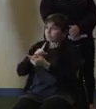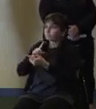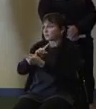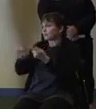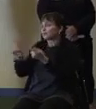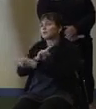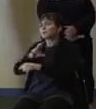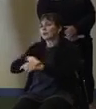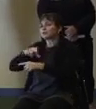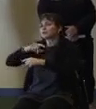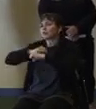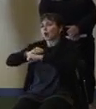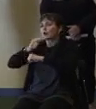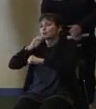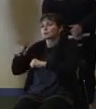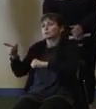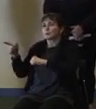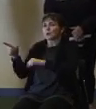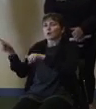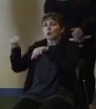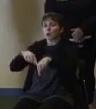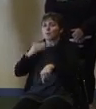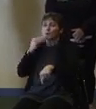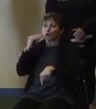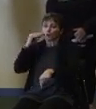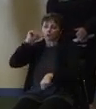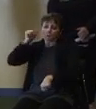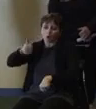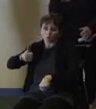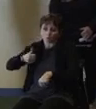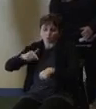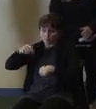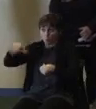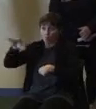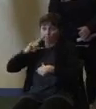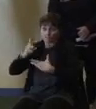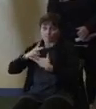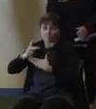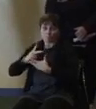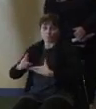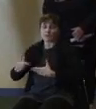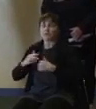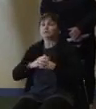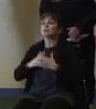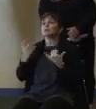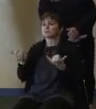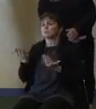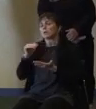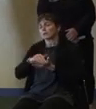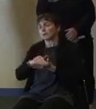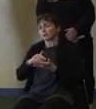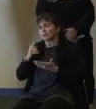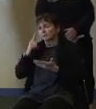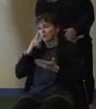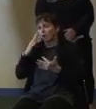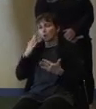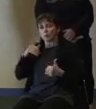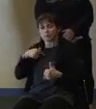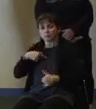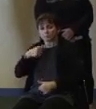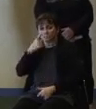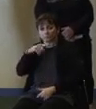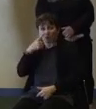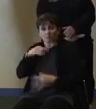of weeks, and so thank you for your patience to allow us to do it at a different time tomorrow. Again, it'll be in Trenton at 11 a.m., unless you hear otherwise from me.